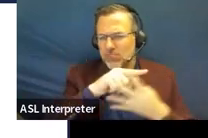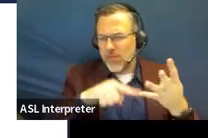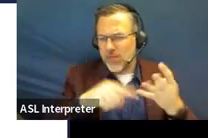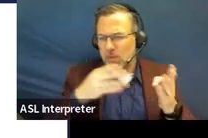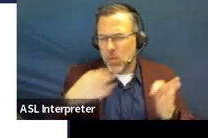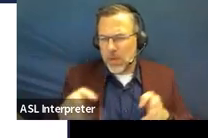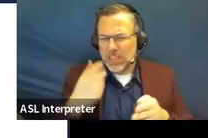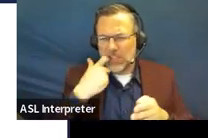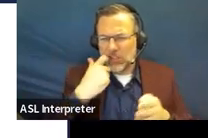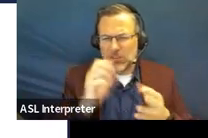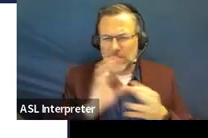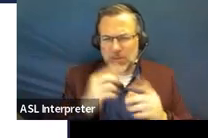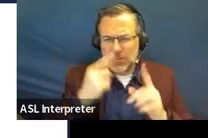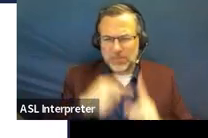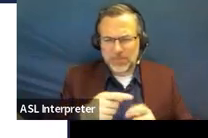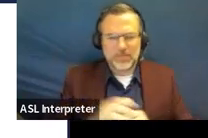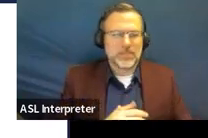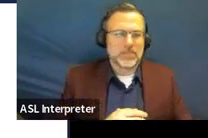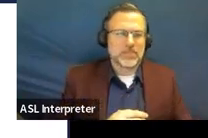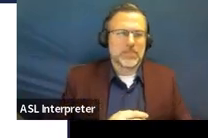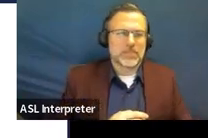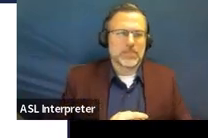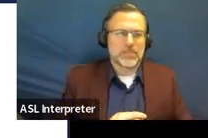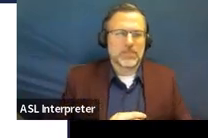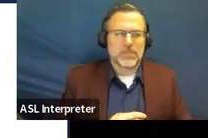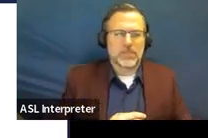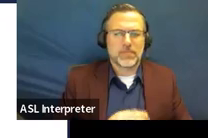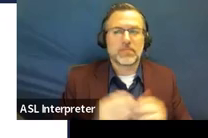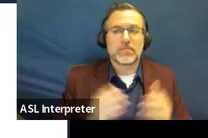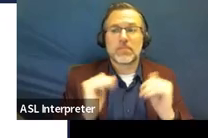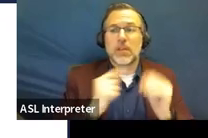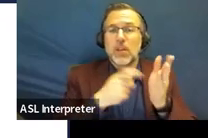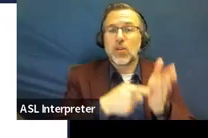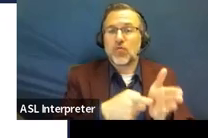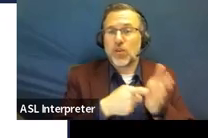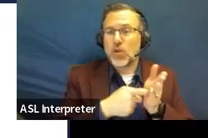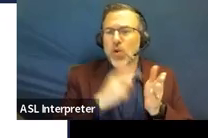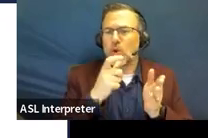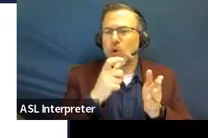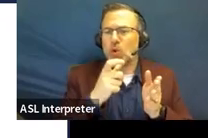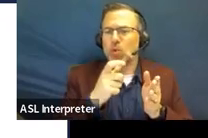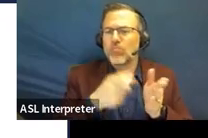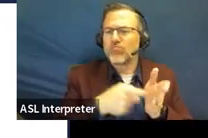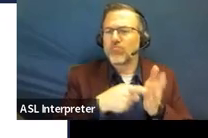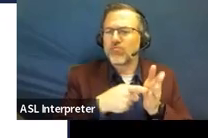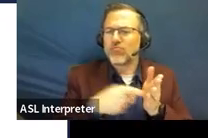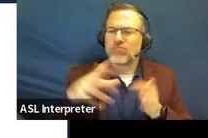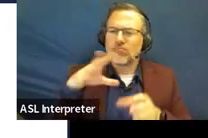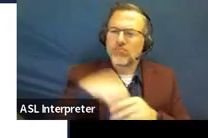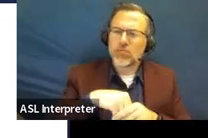And then we're going to jump into the required participants for the IEP meeting.